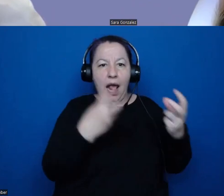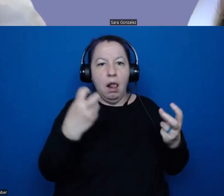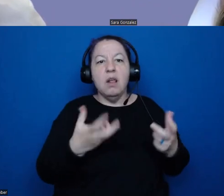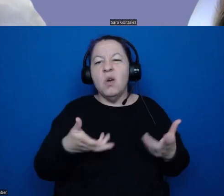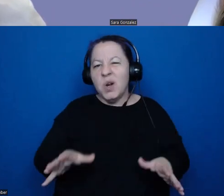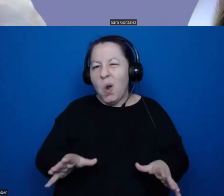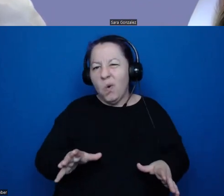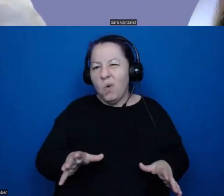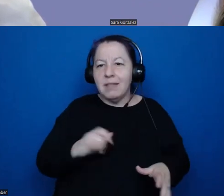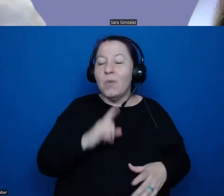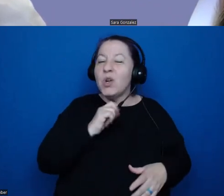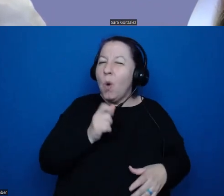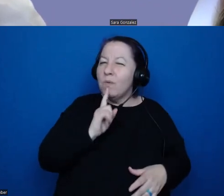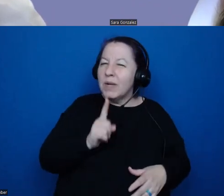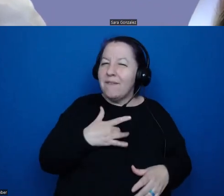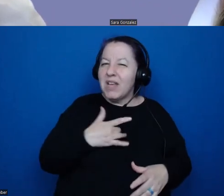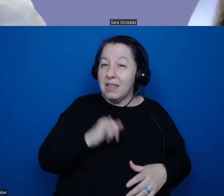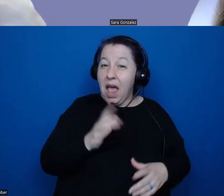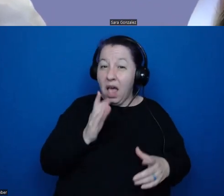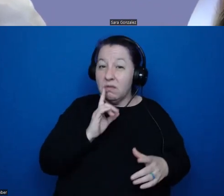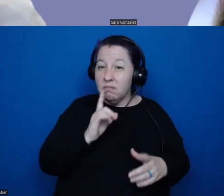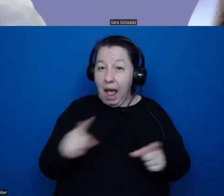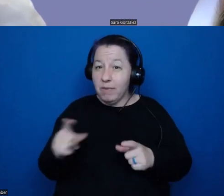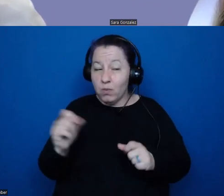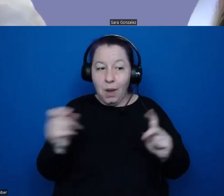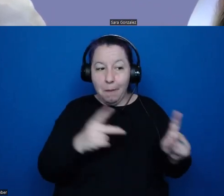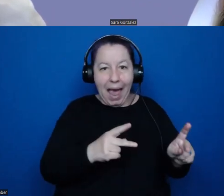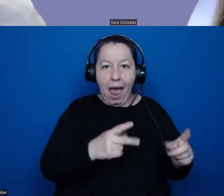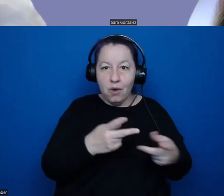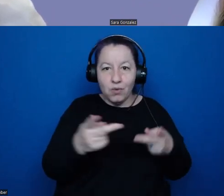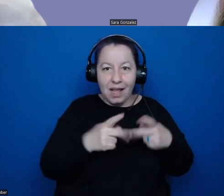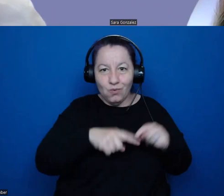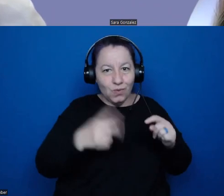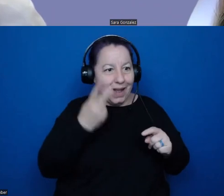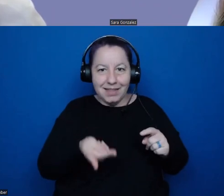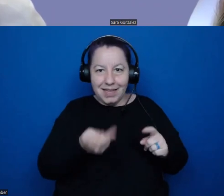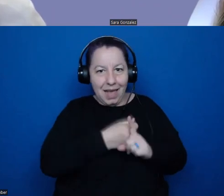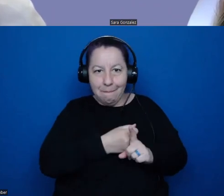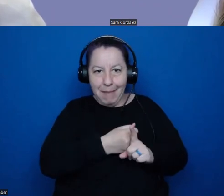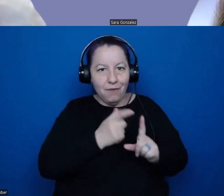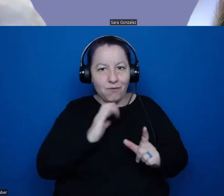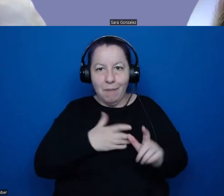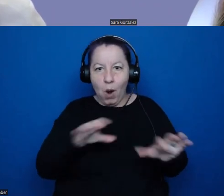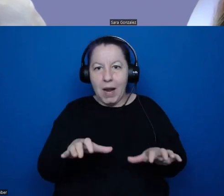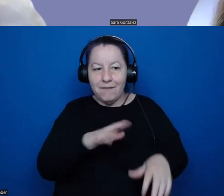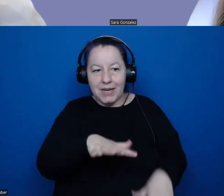I mean, we've we've returned to these sites and you really can't see any of the impact from our activities.